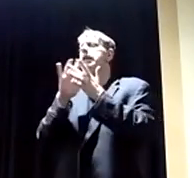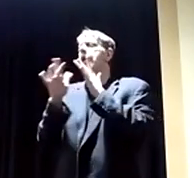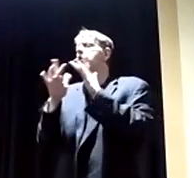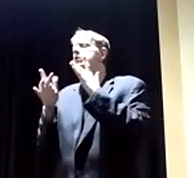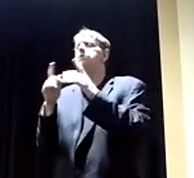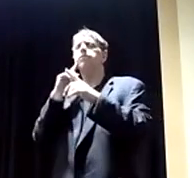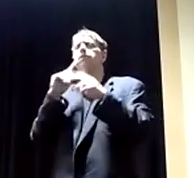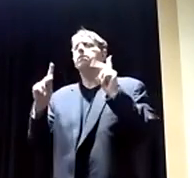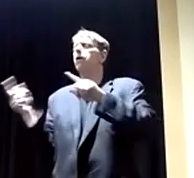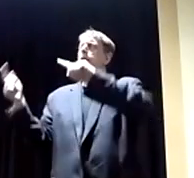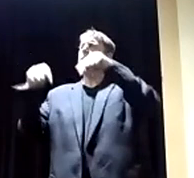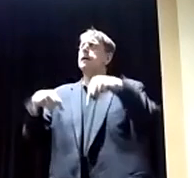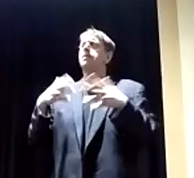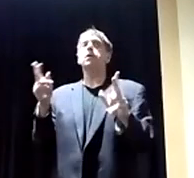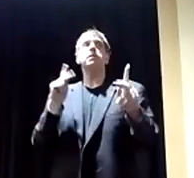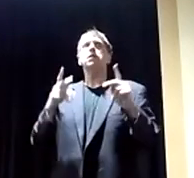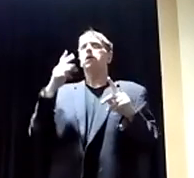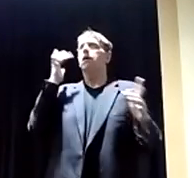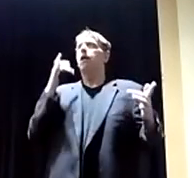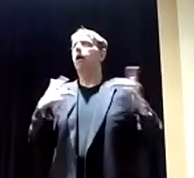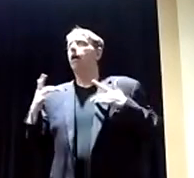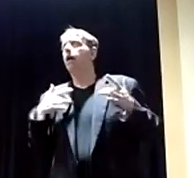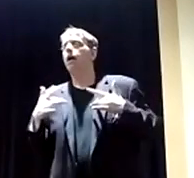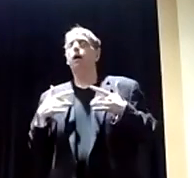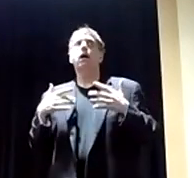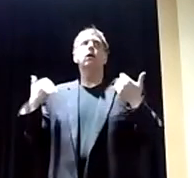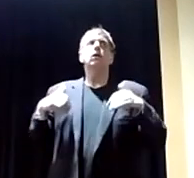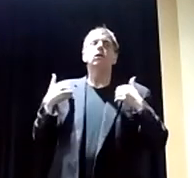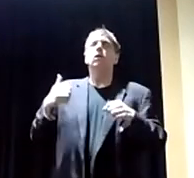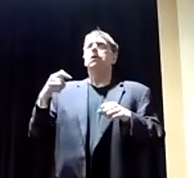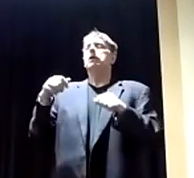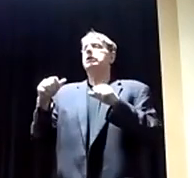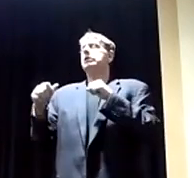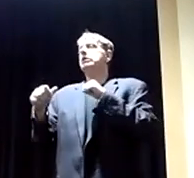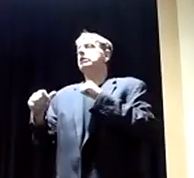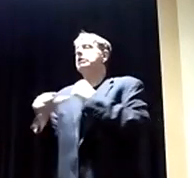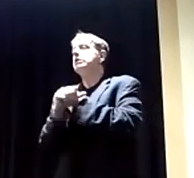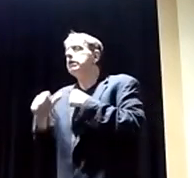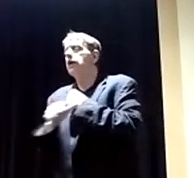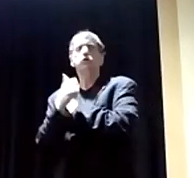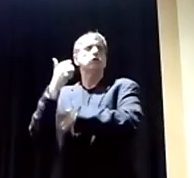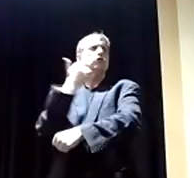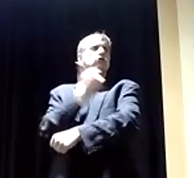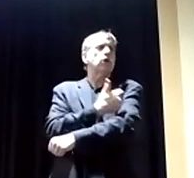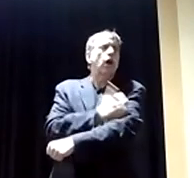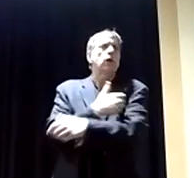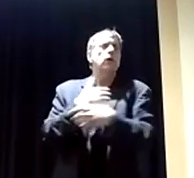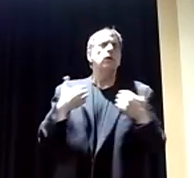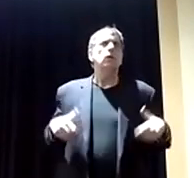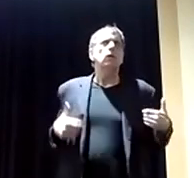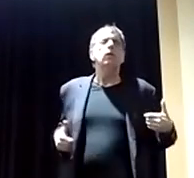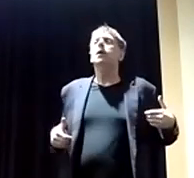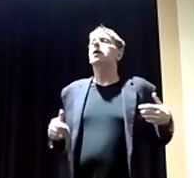everybody's worried about with immigration is the danger, the drugs, the trafficking of humans. If you can make it more of a safe